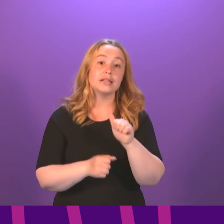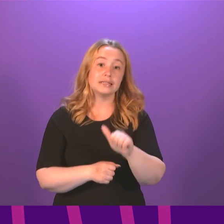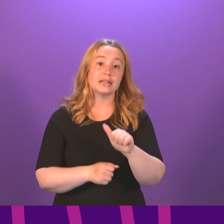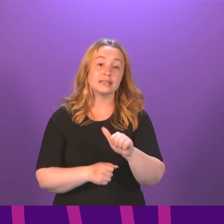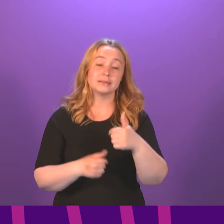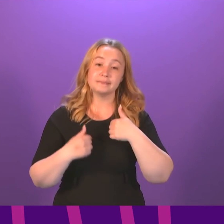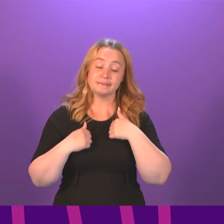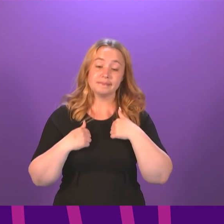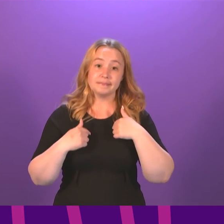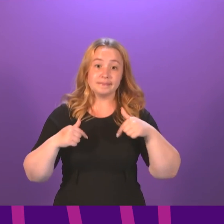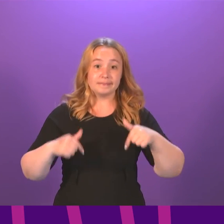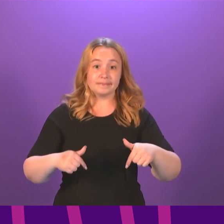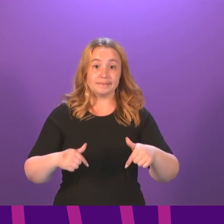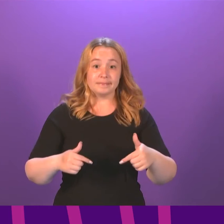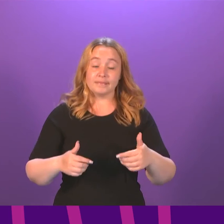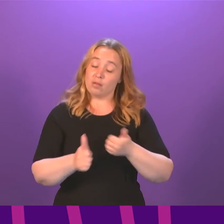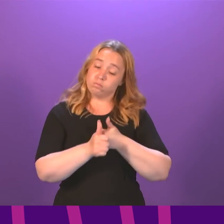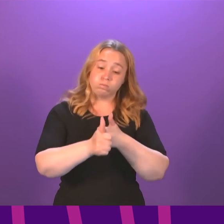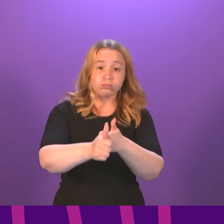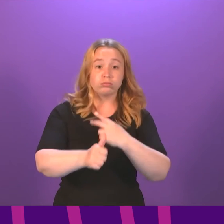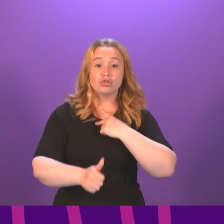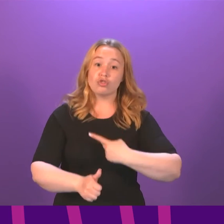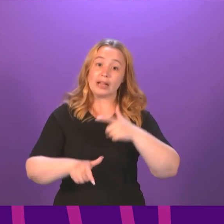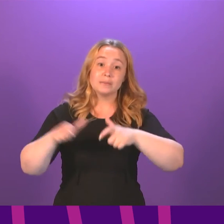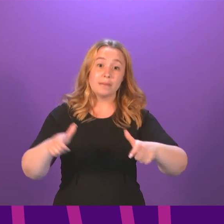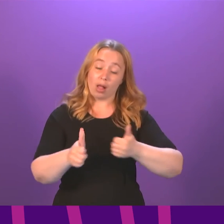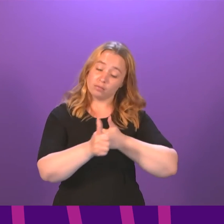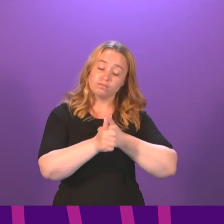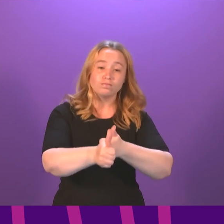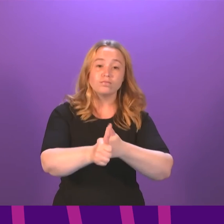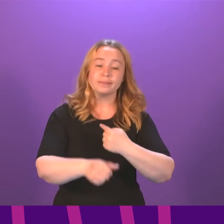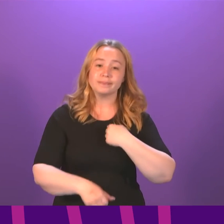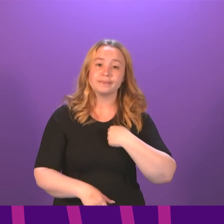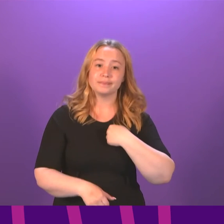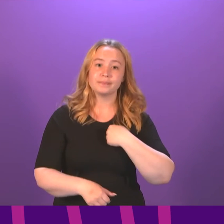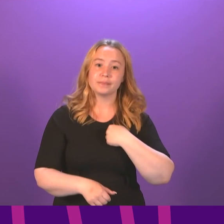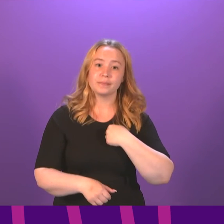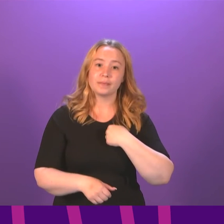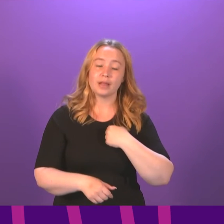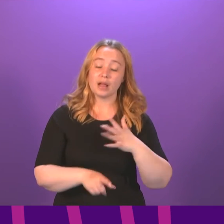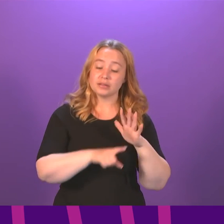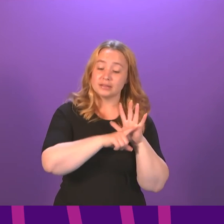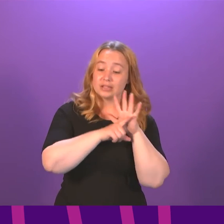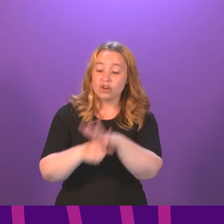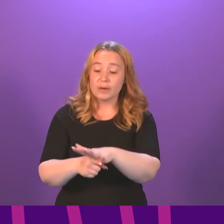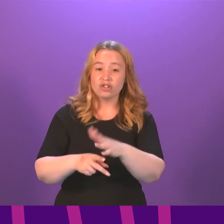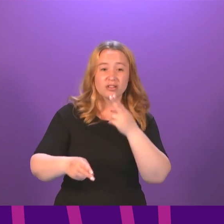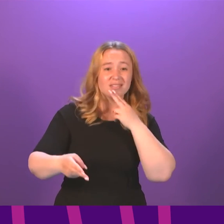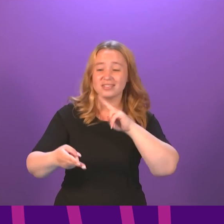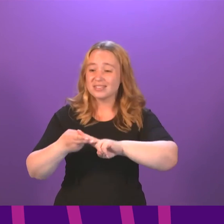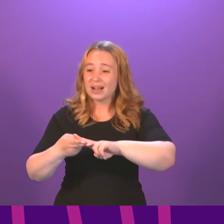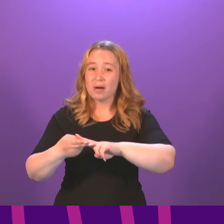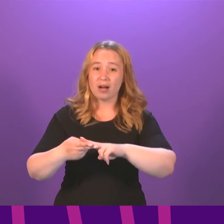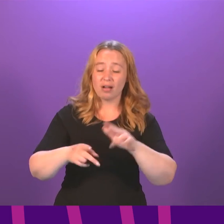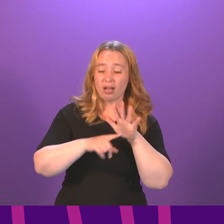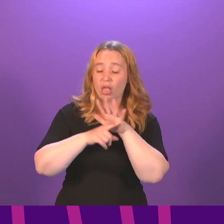here full square behind trans people in the discrimination and stigma and prejudice they